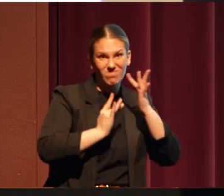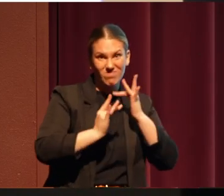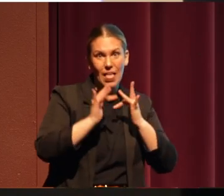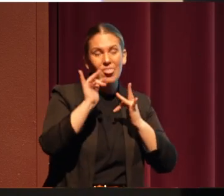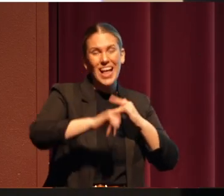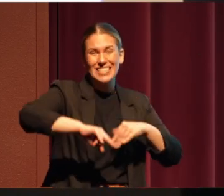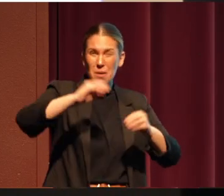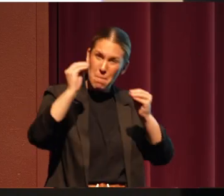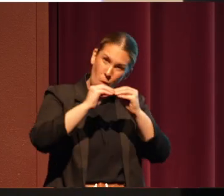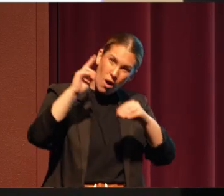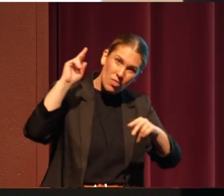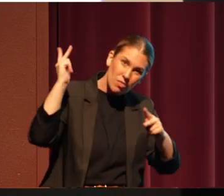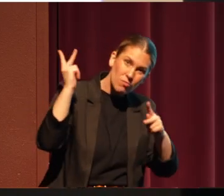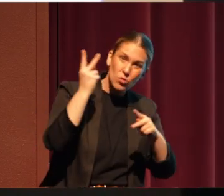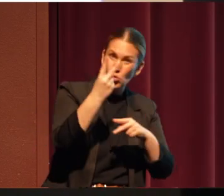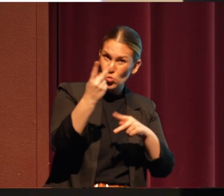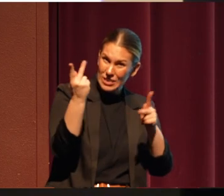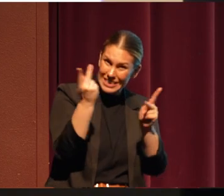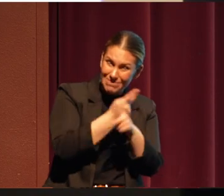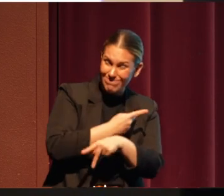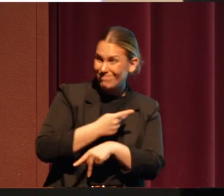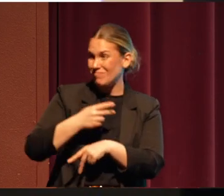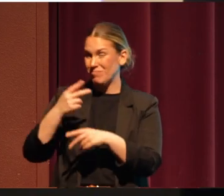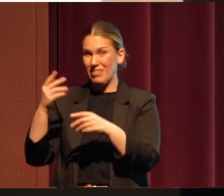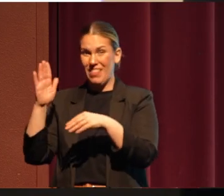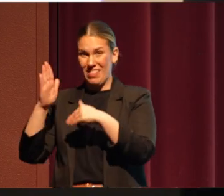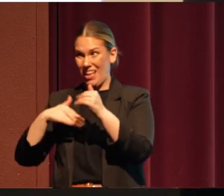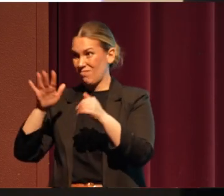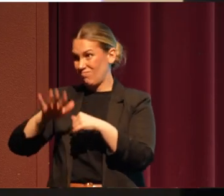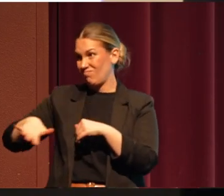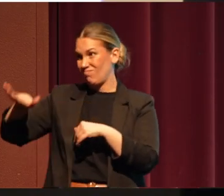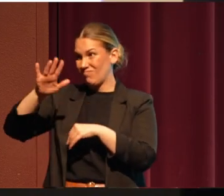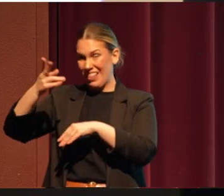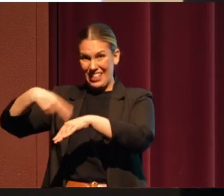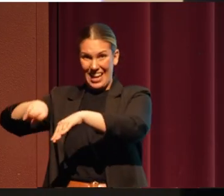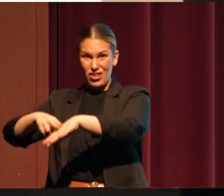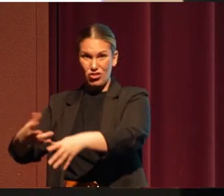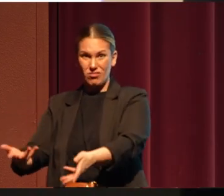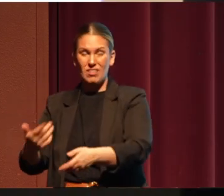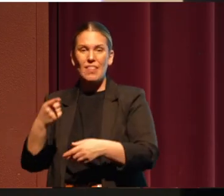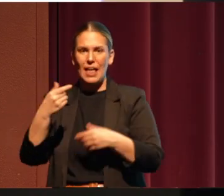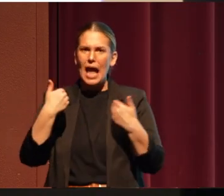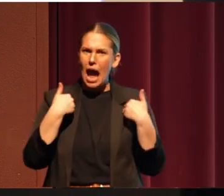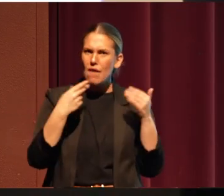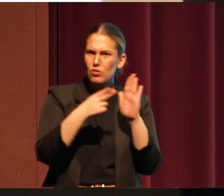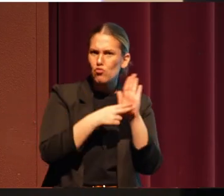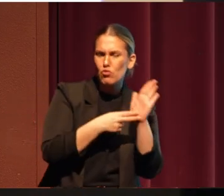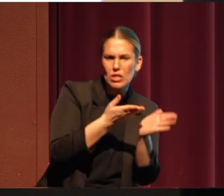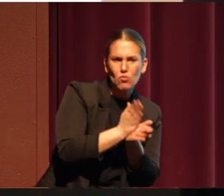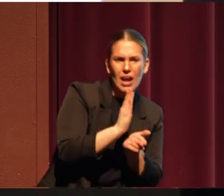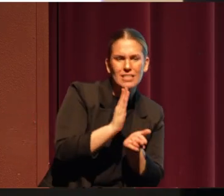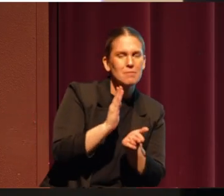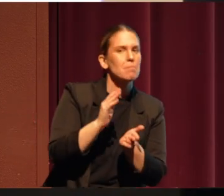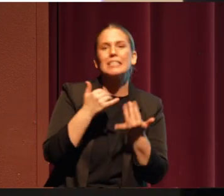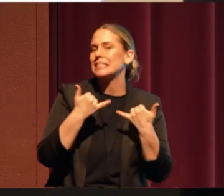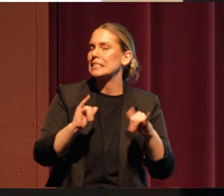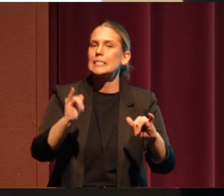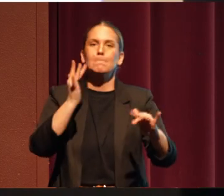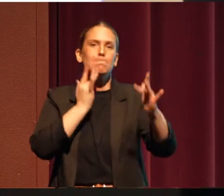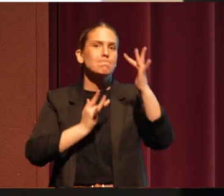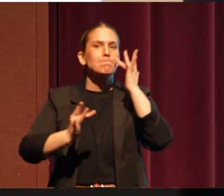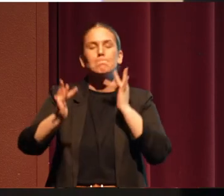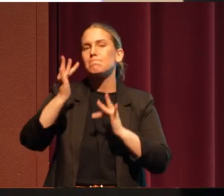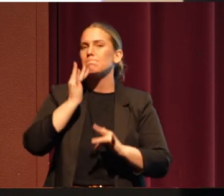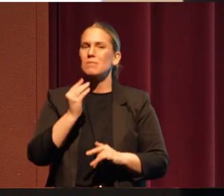than twice than the rest of the nation. And they have these treaty rights, yet still they have insufficient food, 25